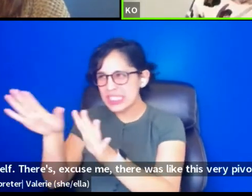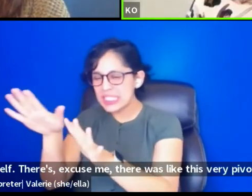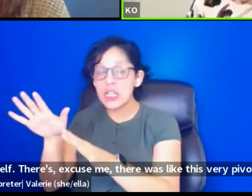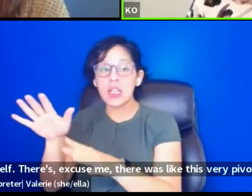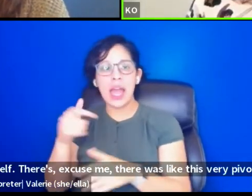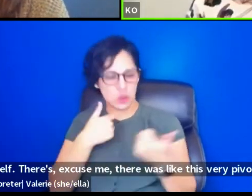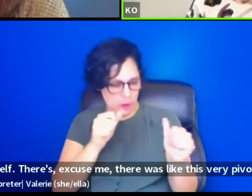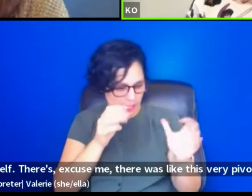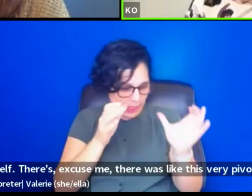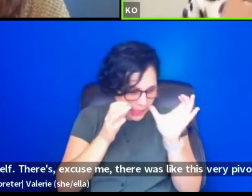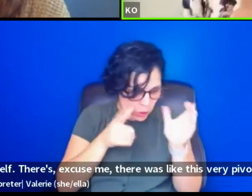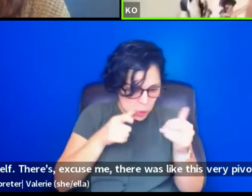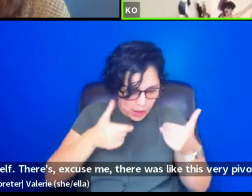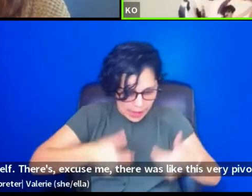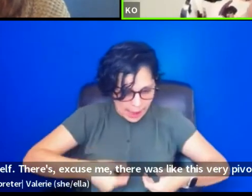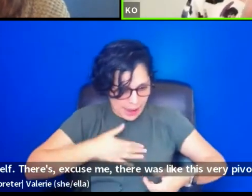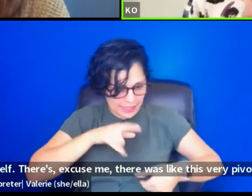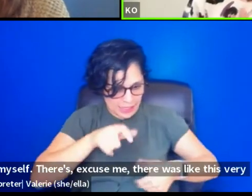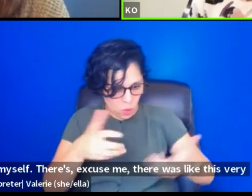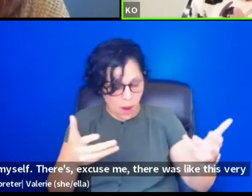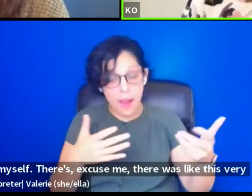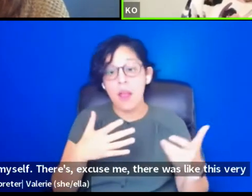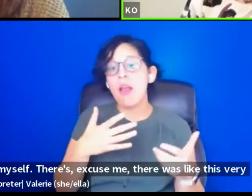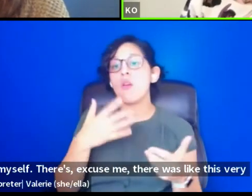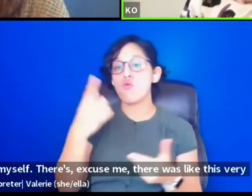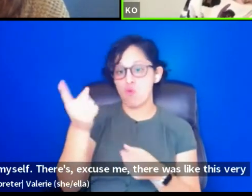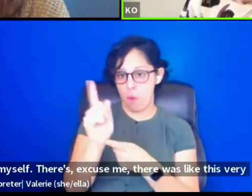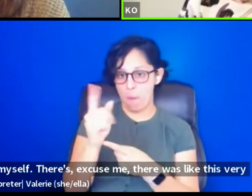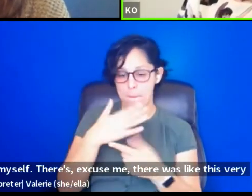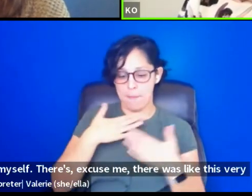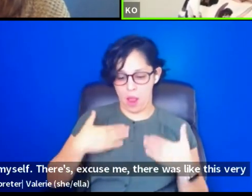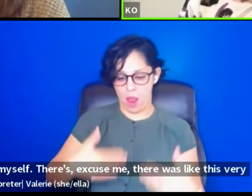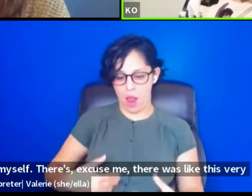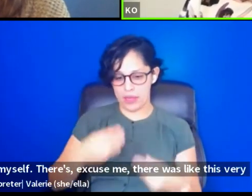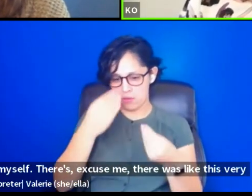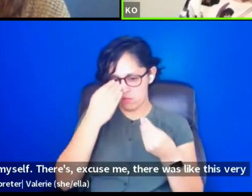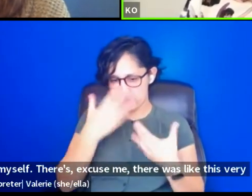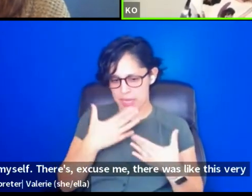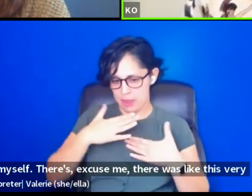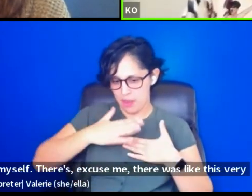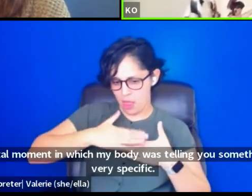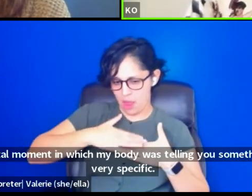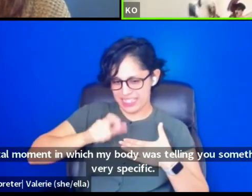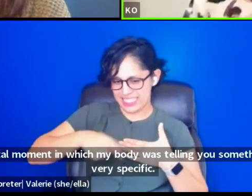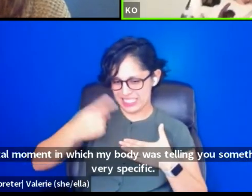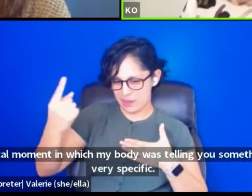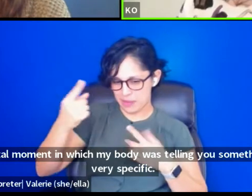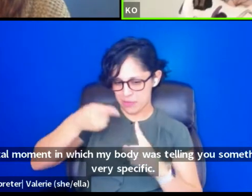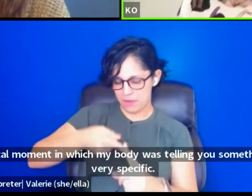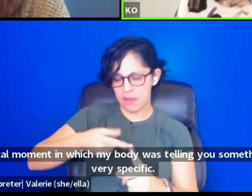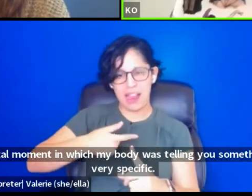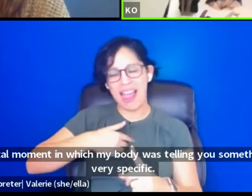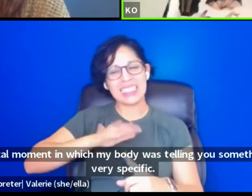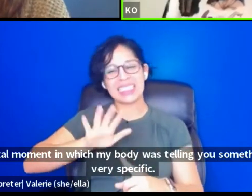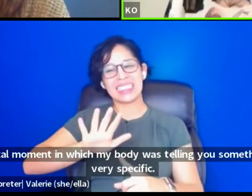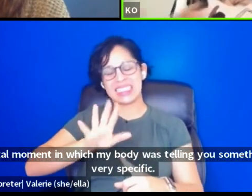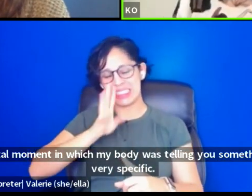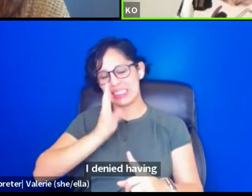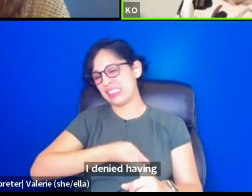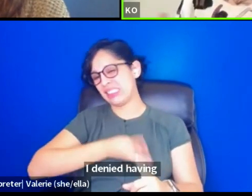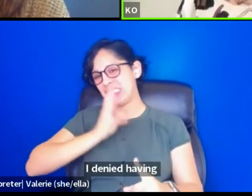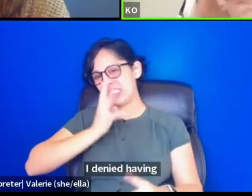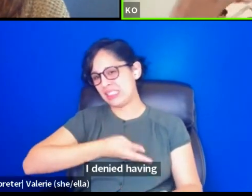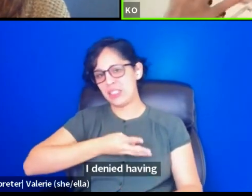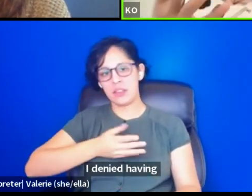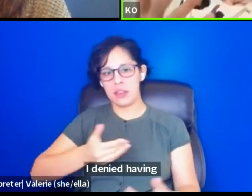moment in which my body was telling me something very specific. Um, I had denied having a